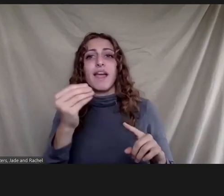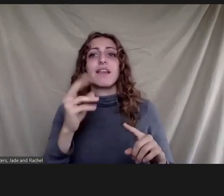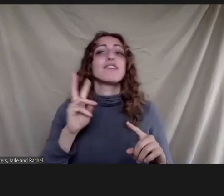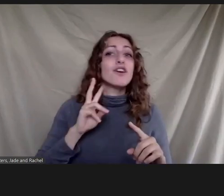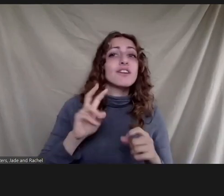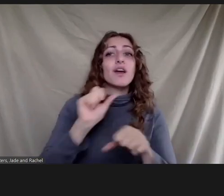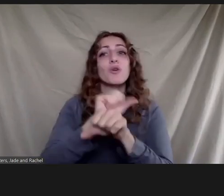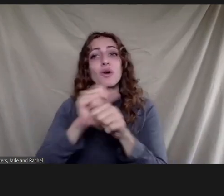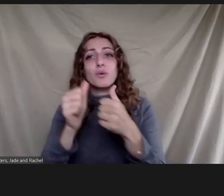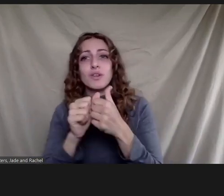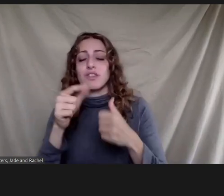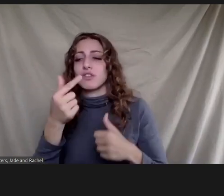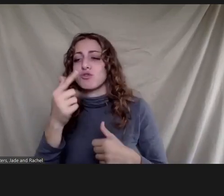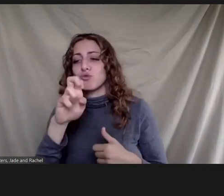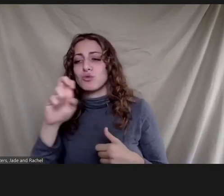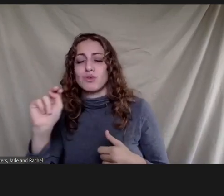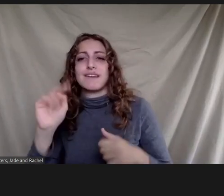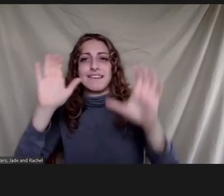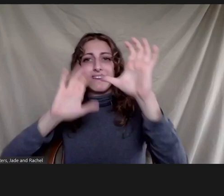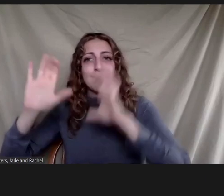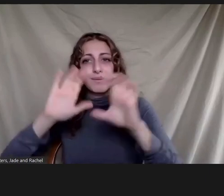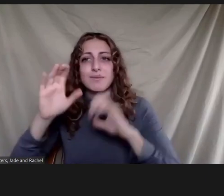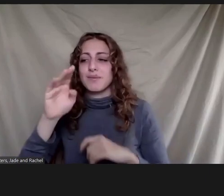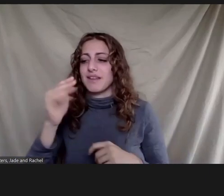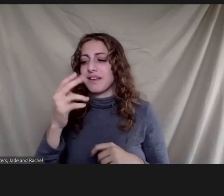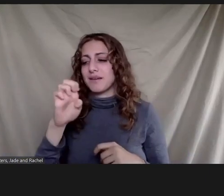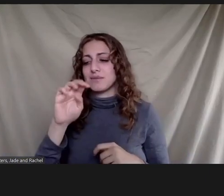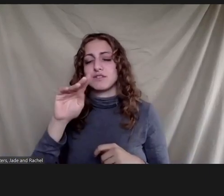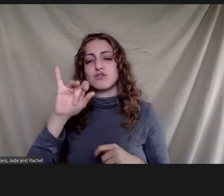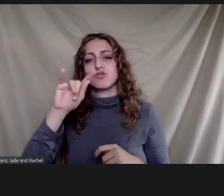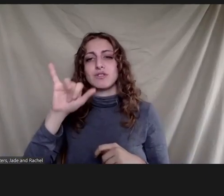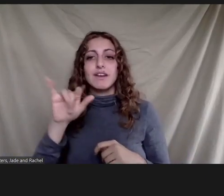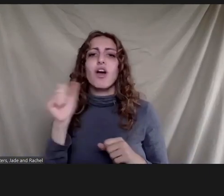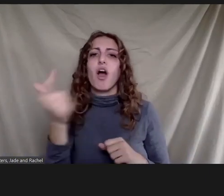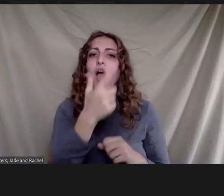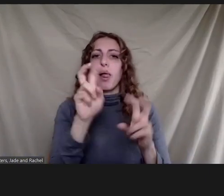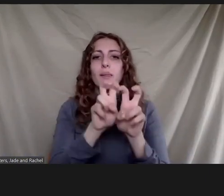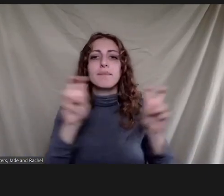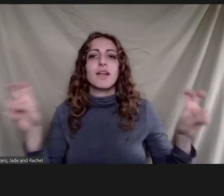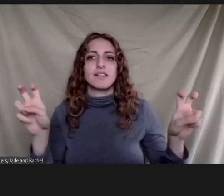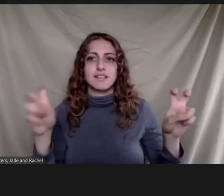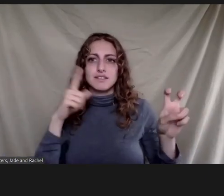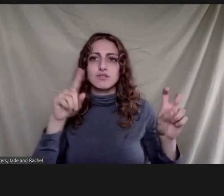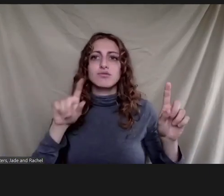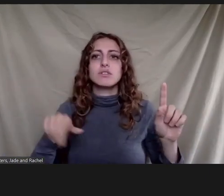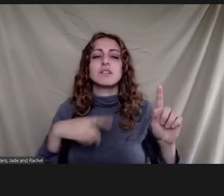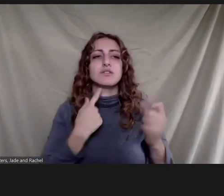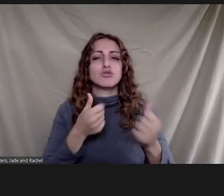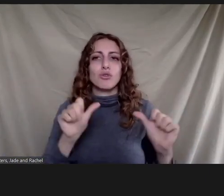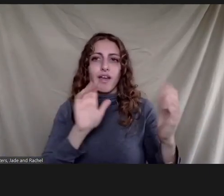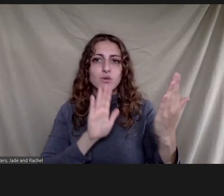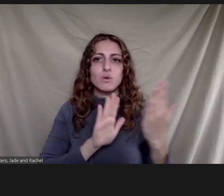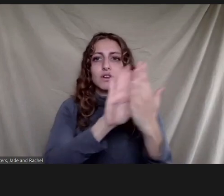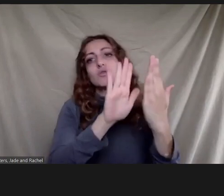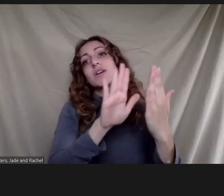and everyone all the panelists work in general trying to address pollution prevention uh before treatment